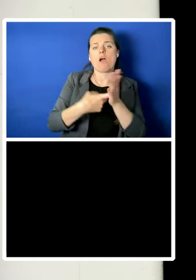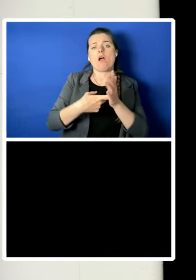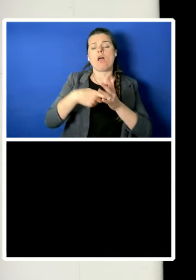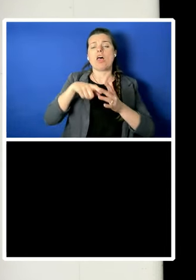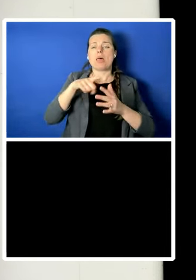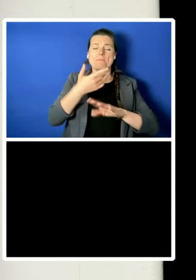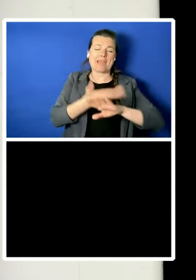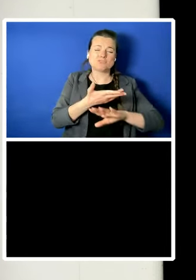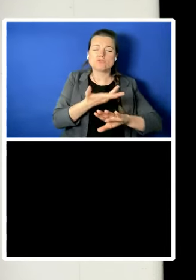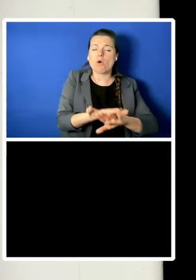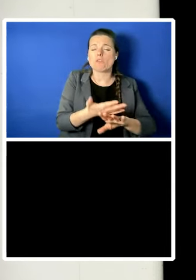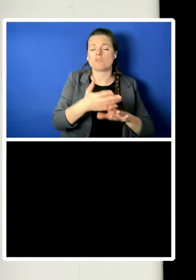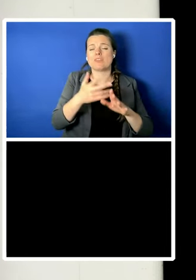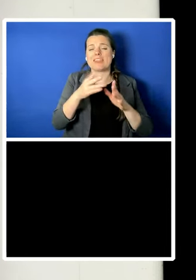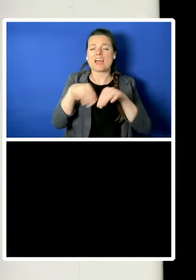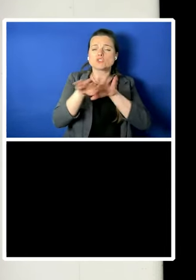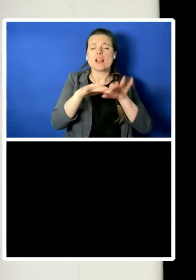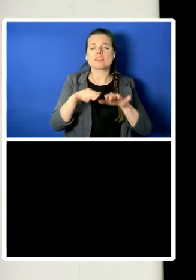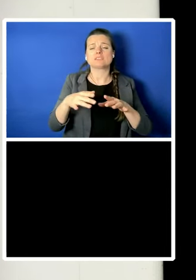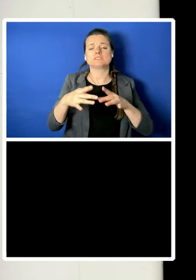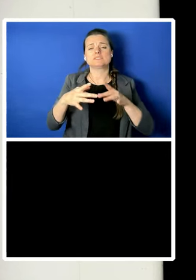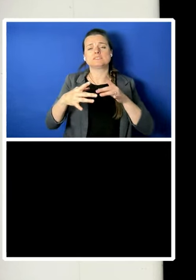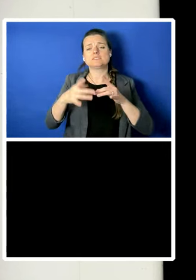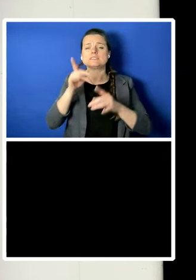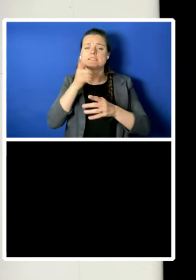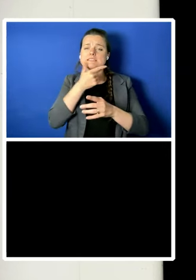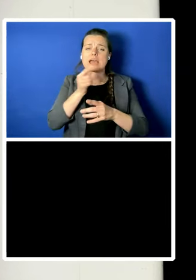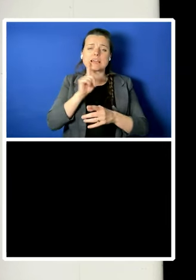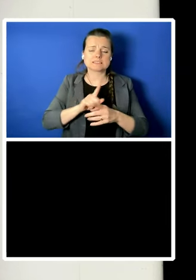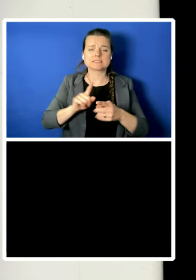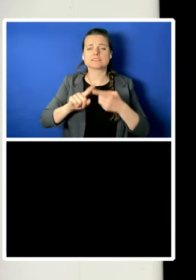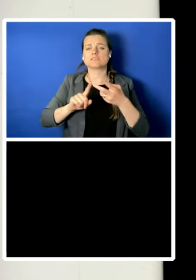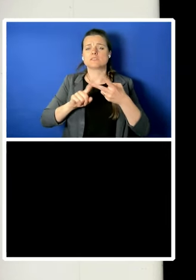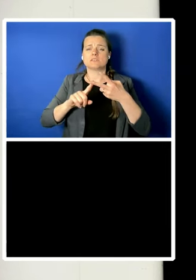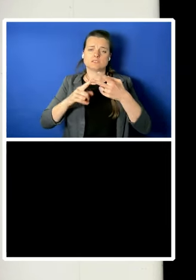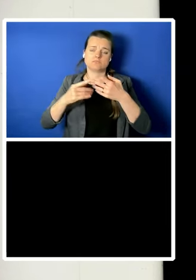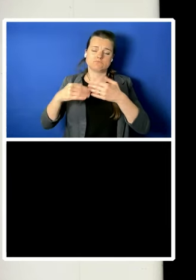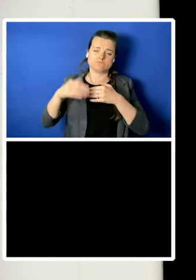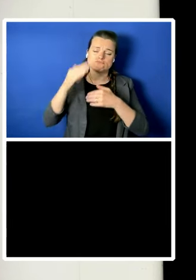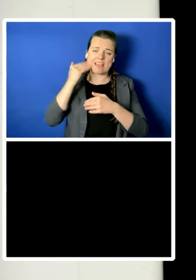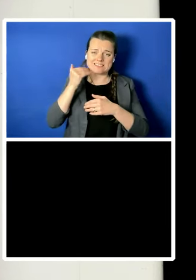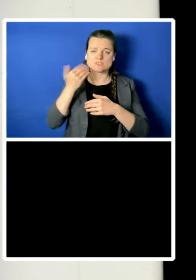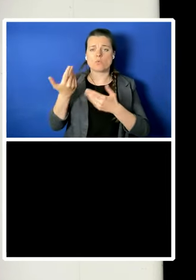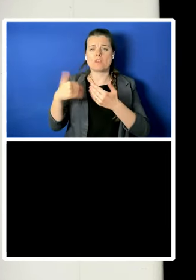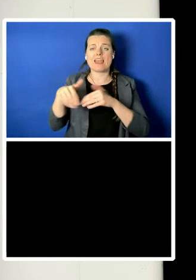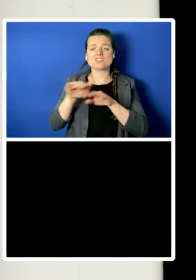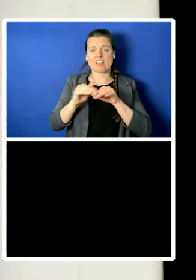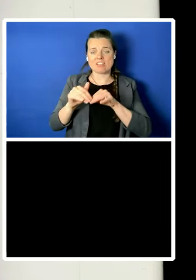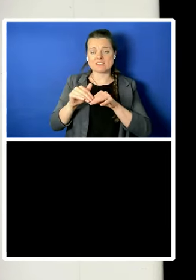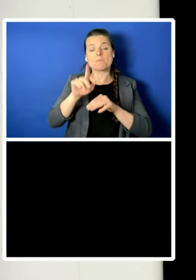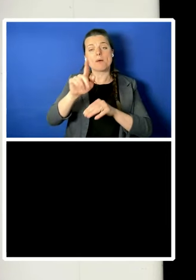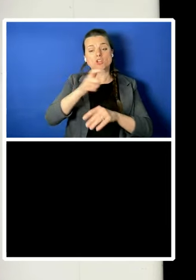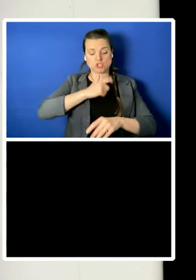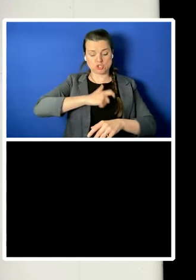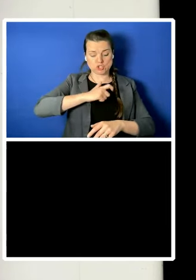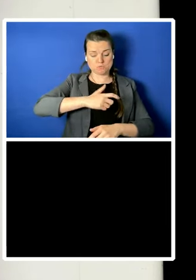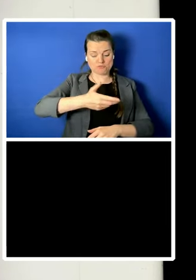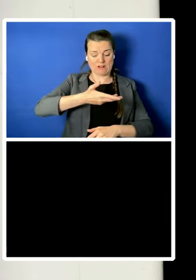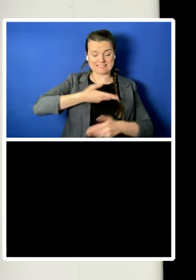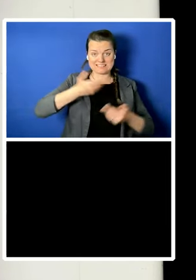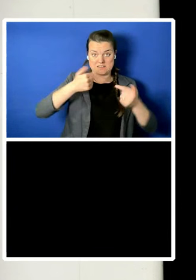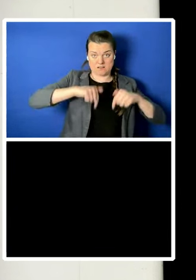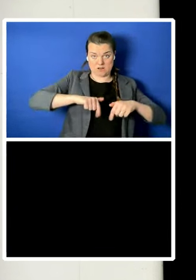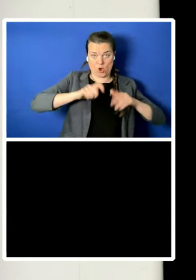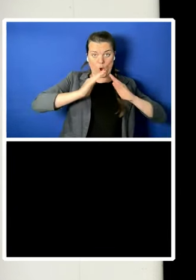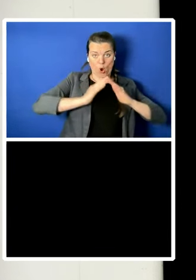sex, residence, language or property, human rights at home and abroad are an obvious threat